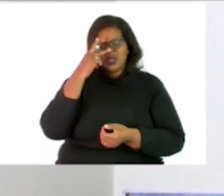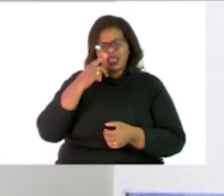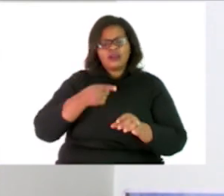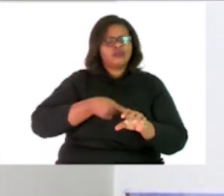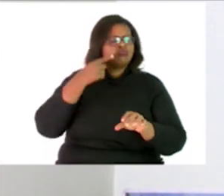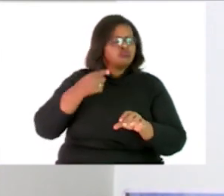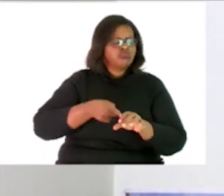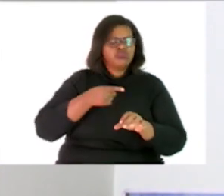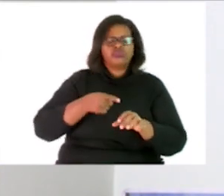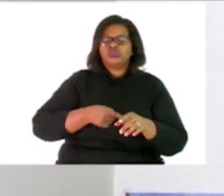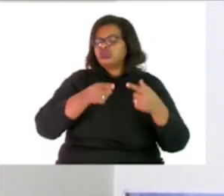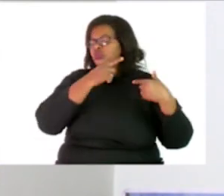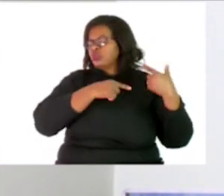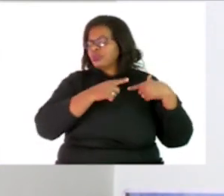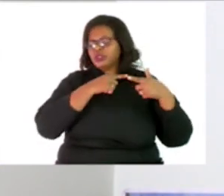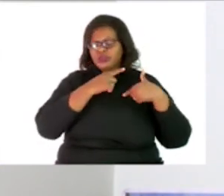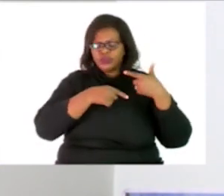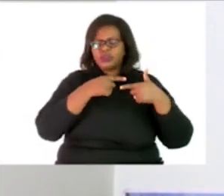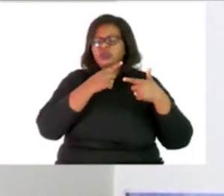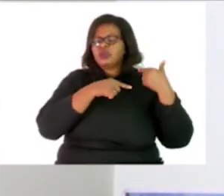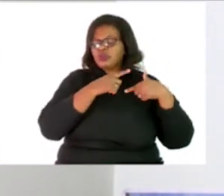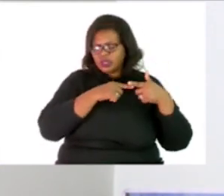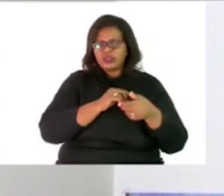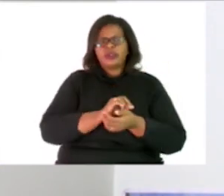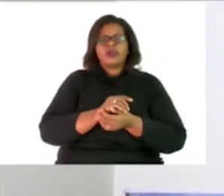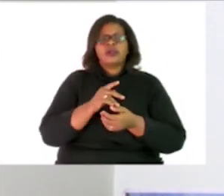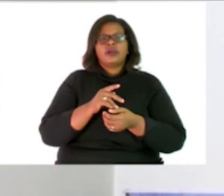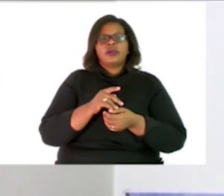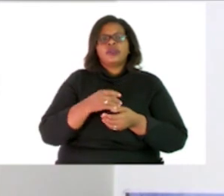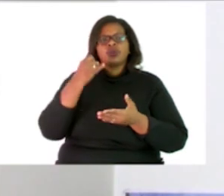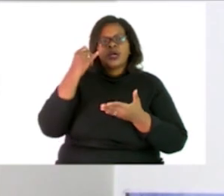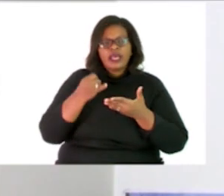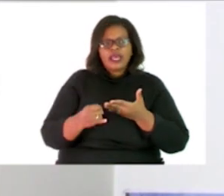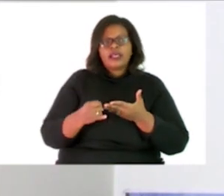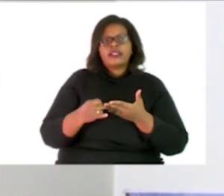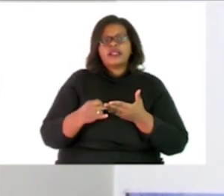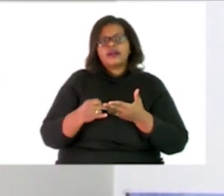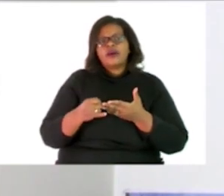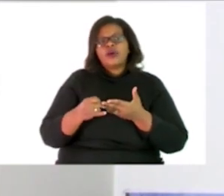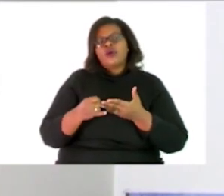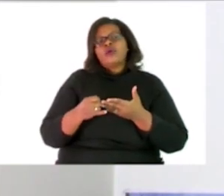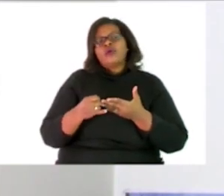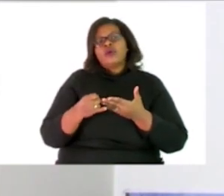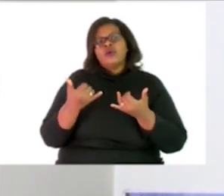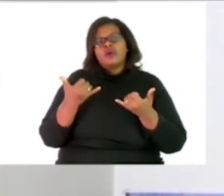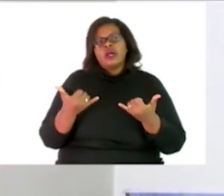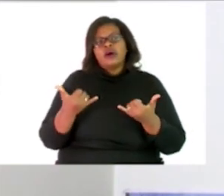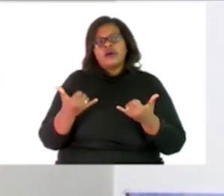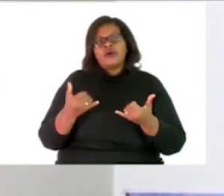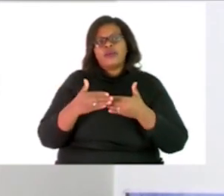you can understand better and we have come to the end of this presentation but before we leave